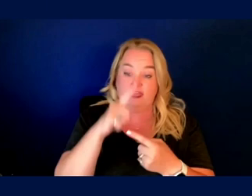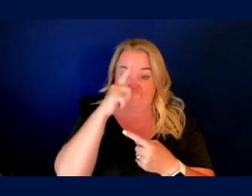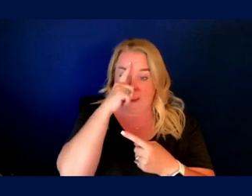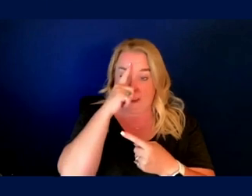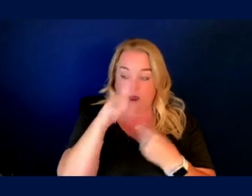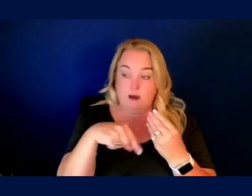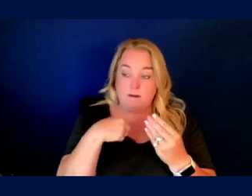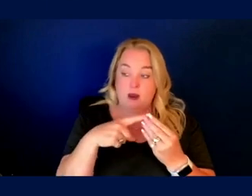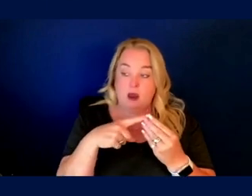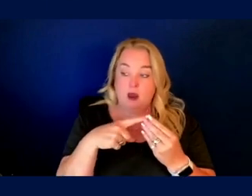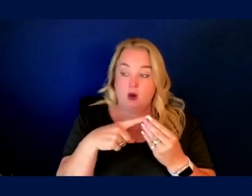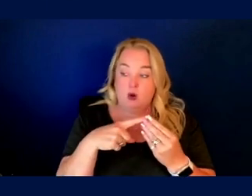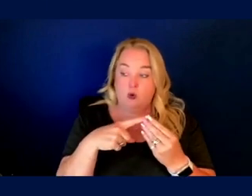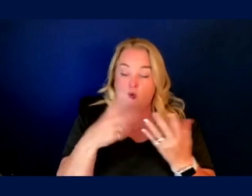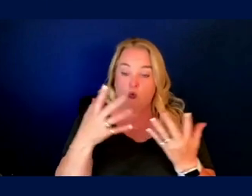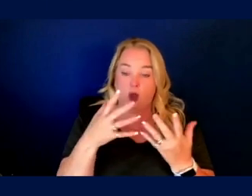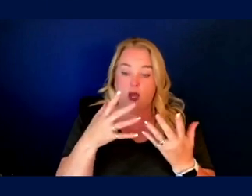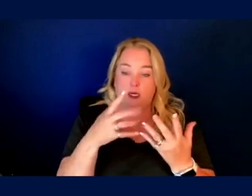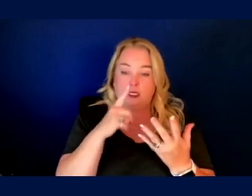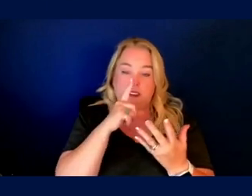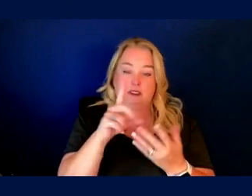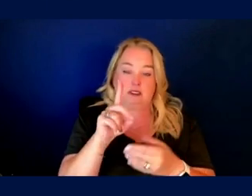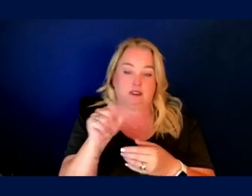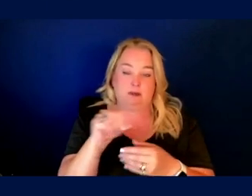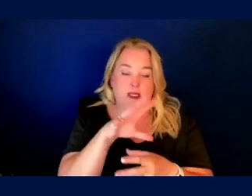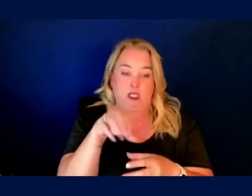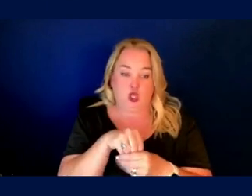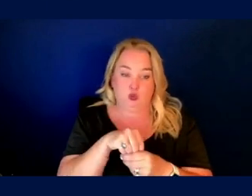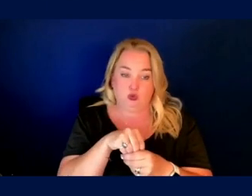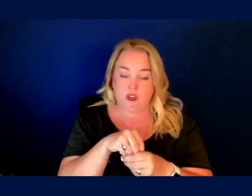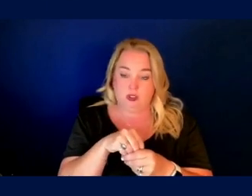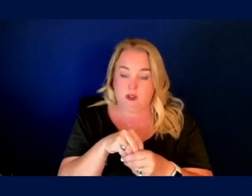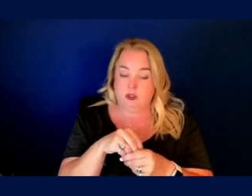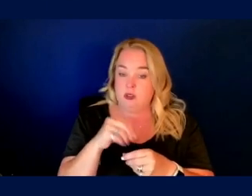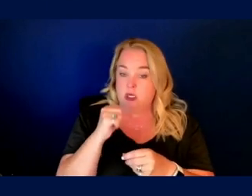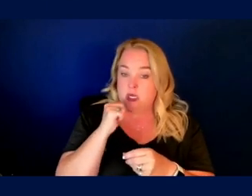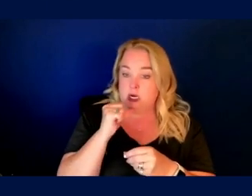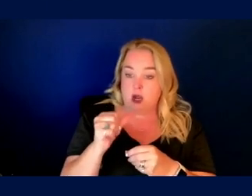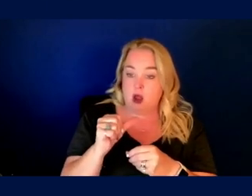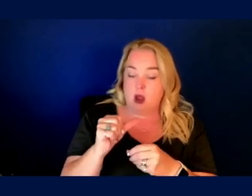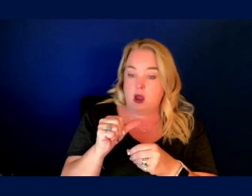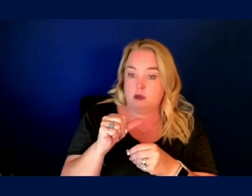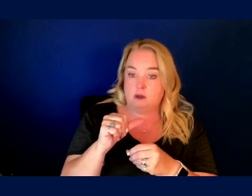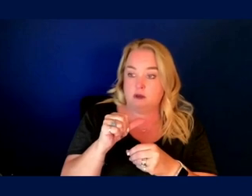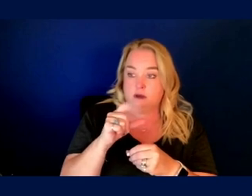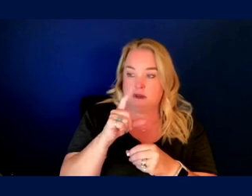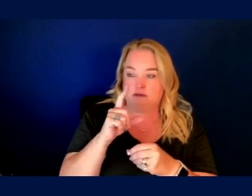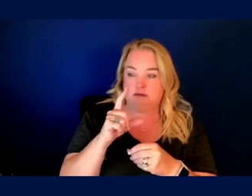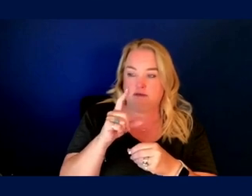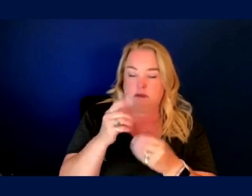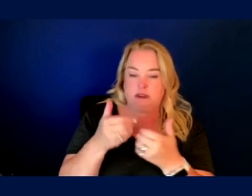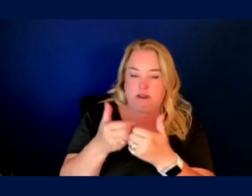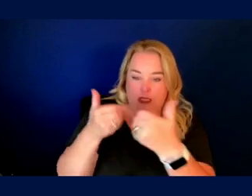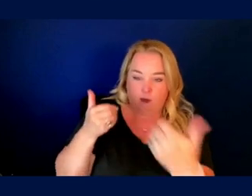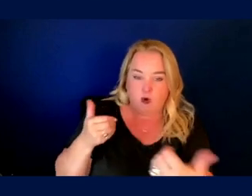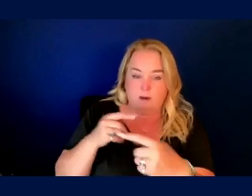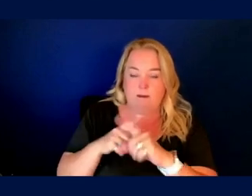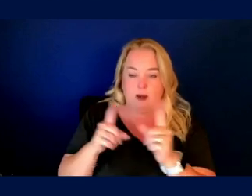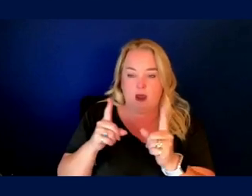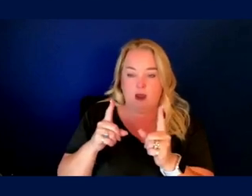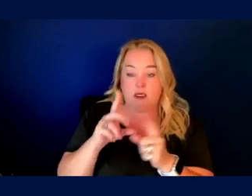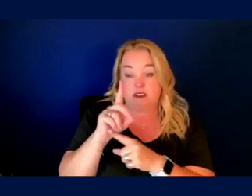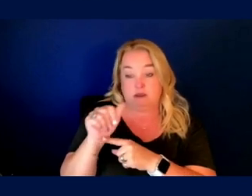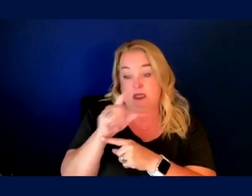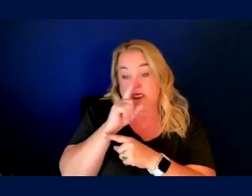loud about what disability inclusion might look like and not treating it as an outlier, but disability is